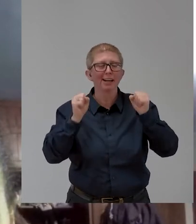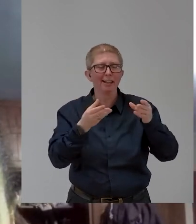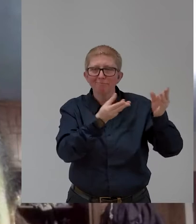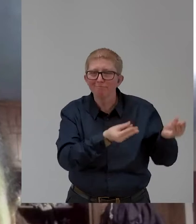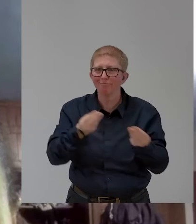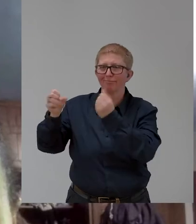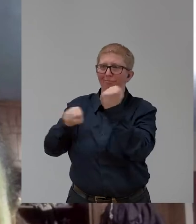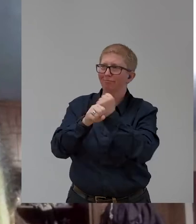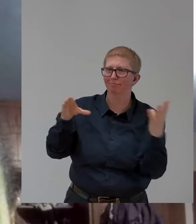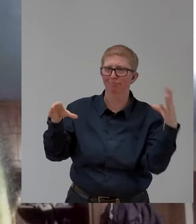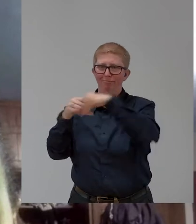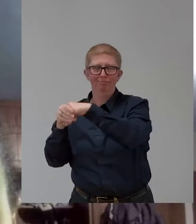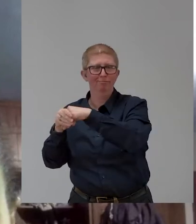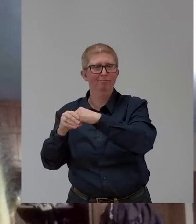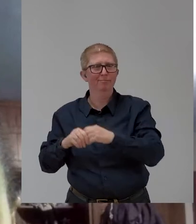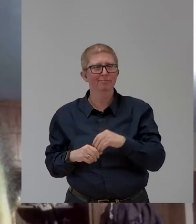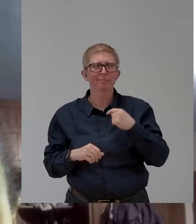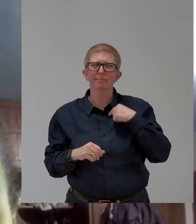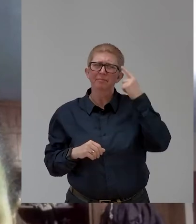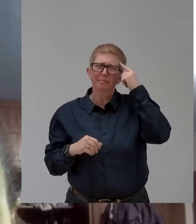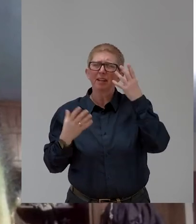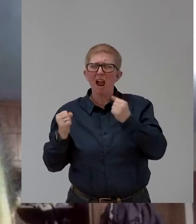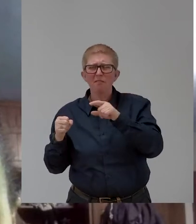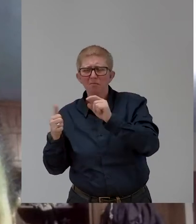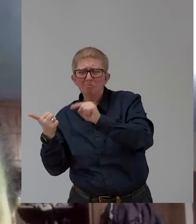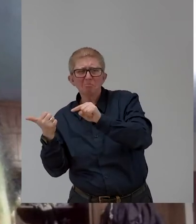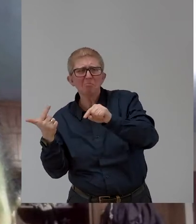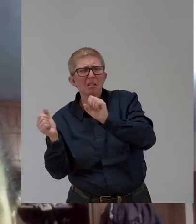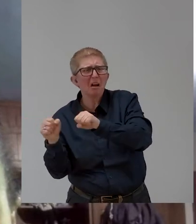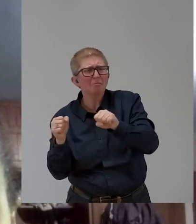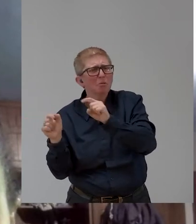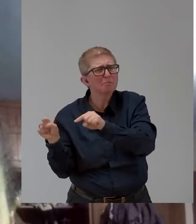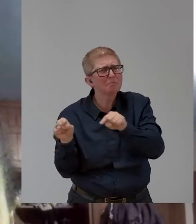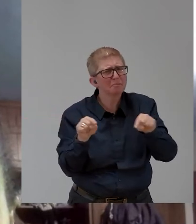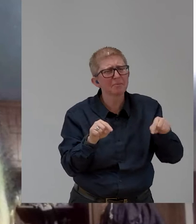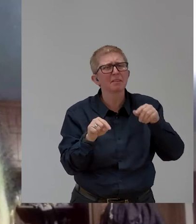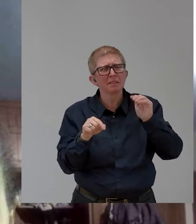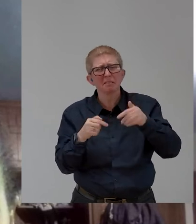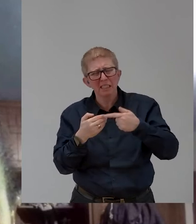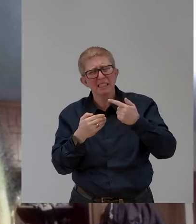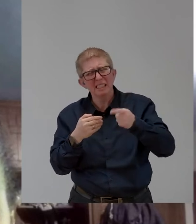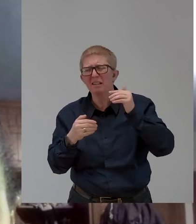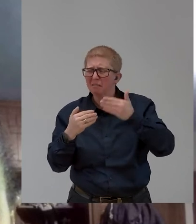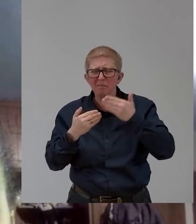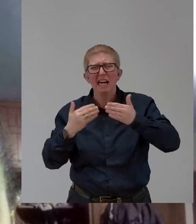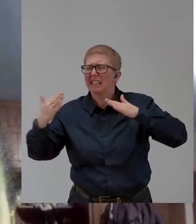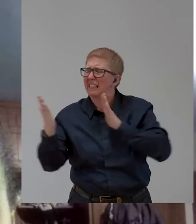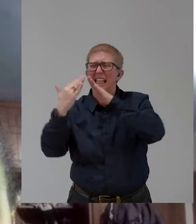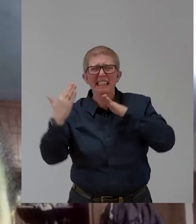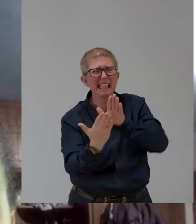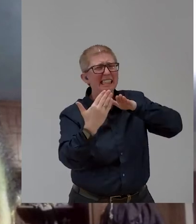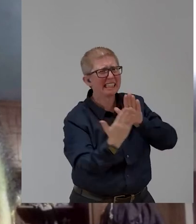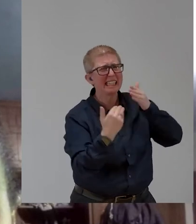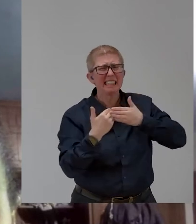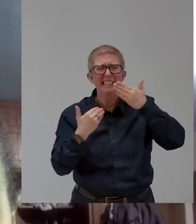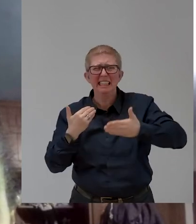course, it has brought an opportunity, but there are also a lot of challenges that we need to keep on working despite all those amazing stories of the Global